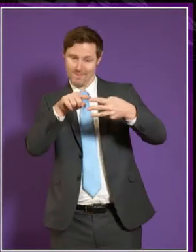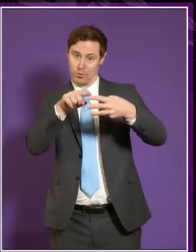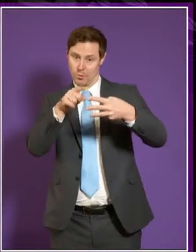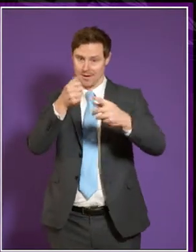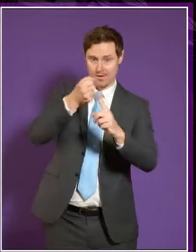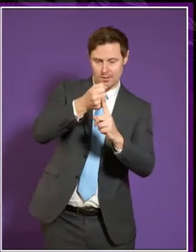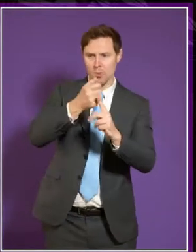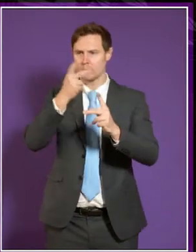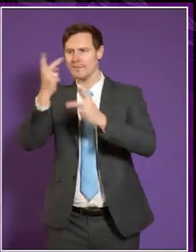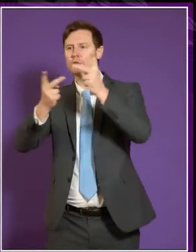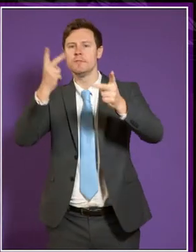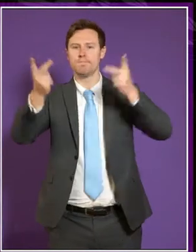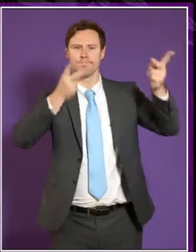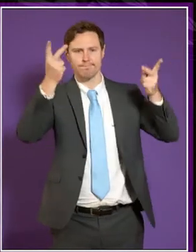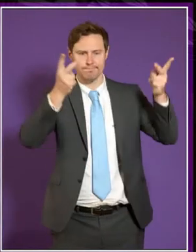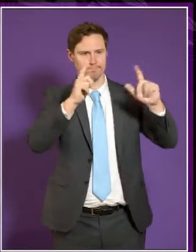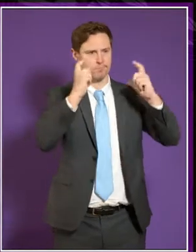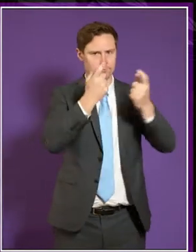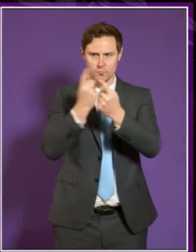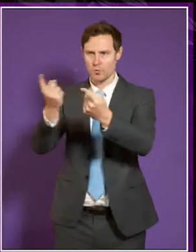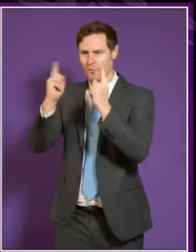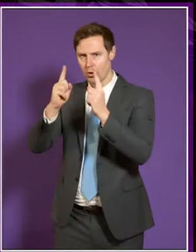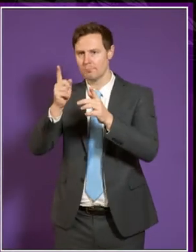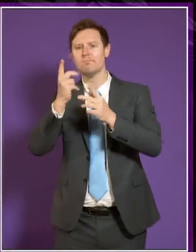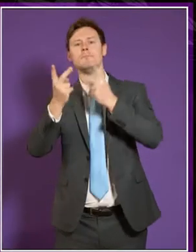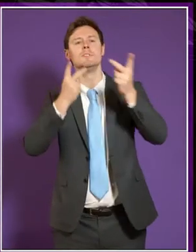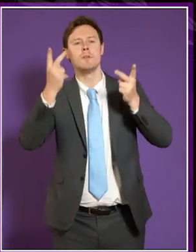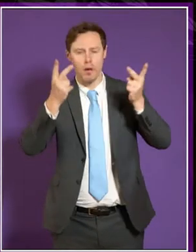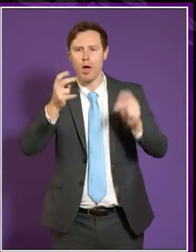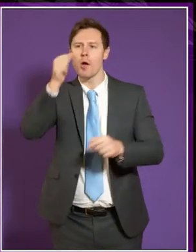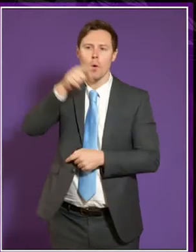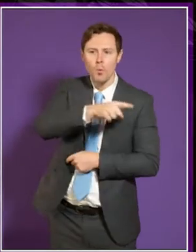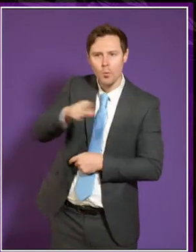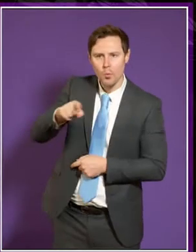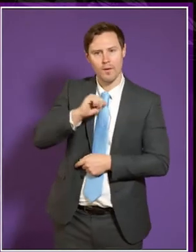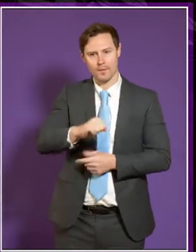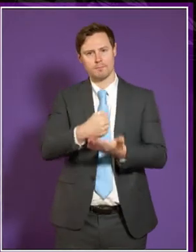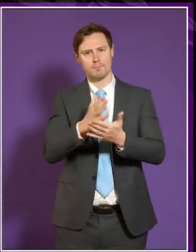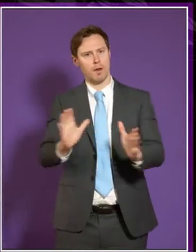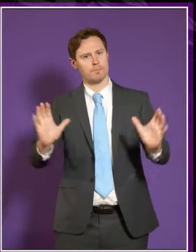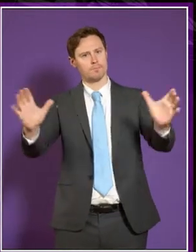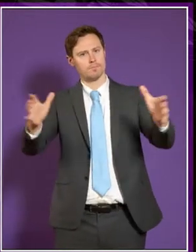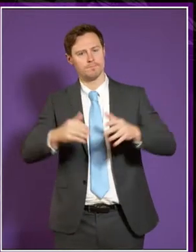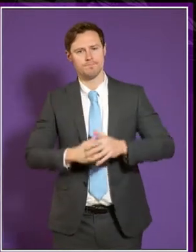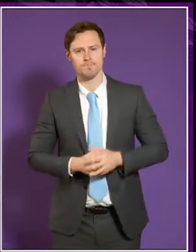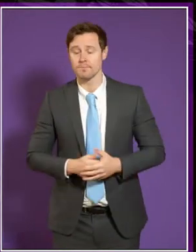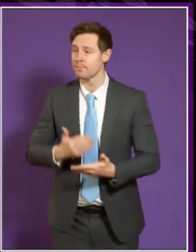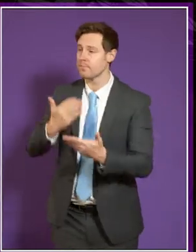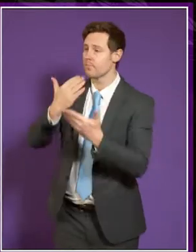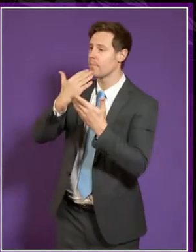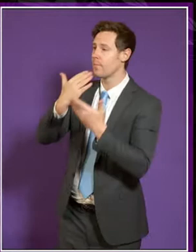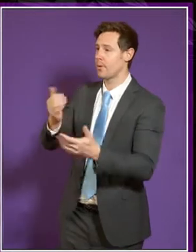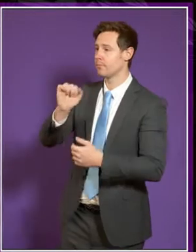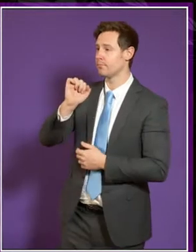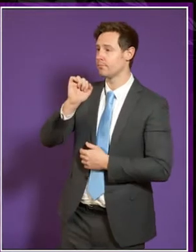visiting institutions and getting to know people in the sector. Thank you, Commissioner. I'm sure